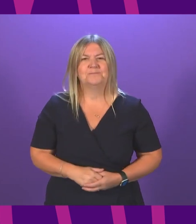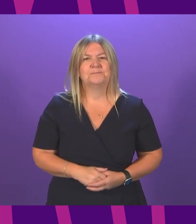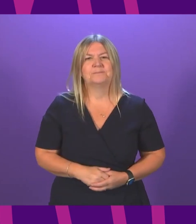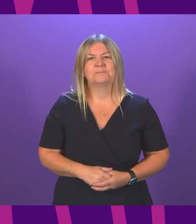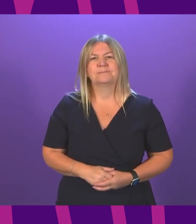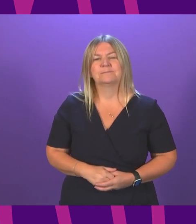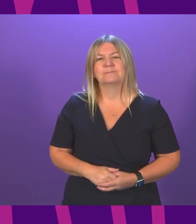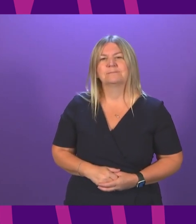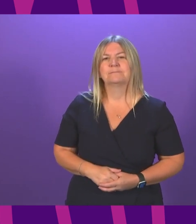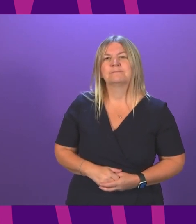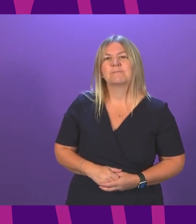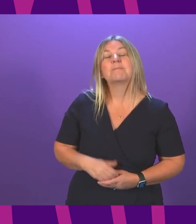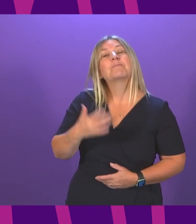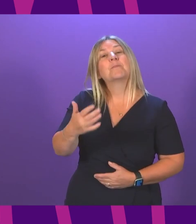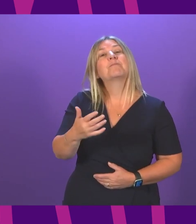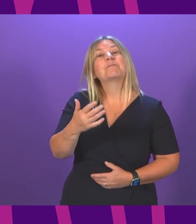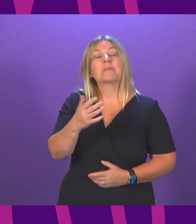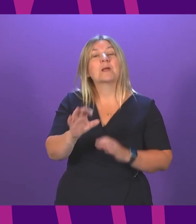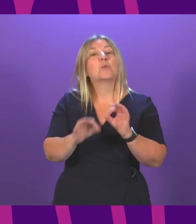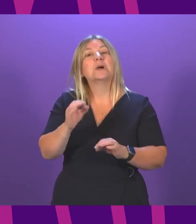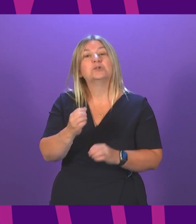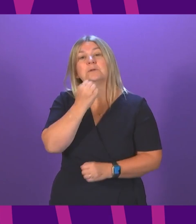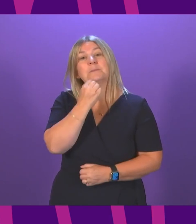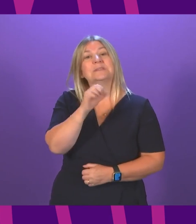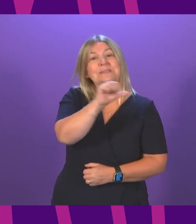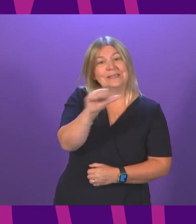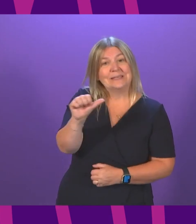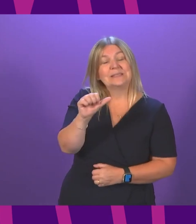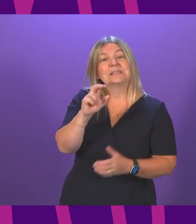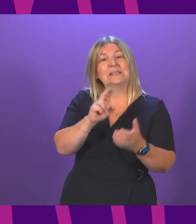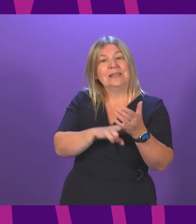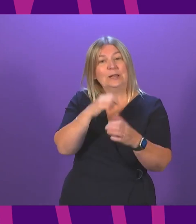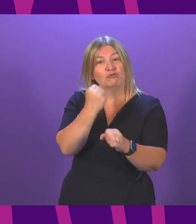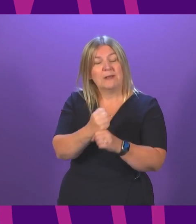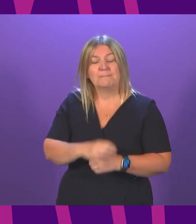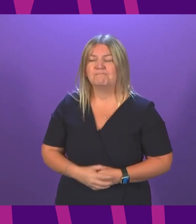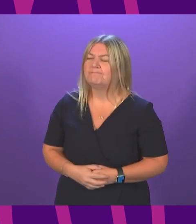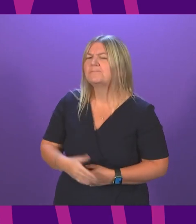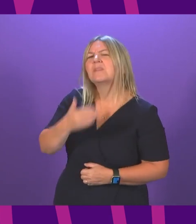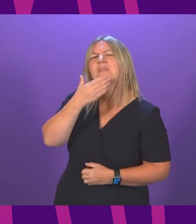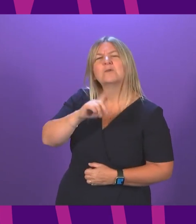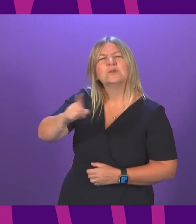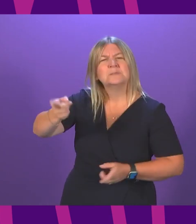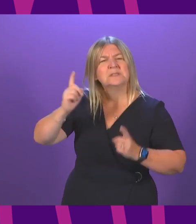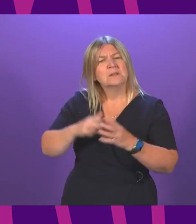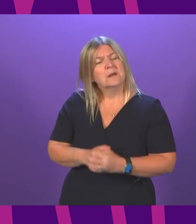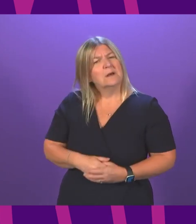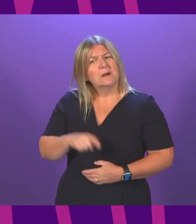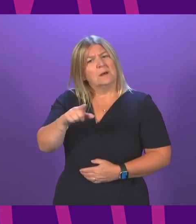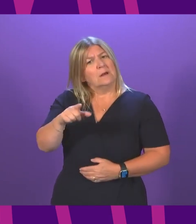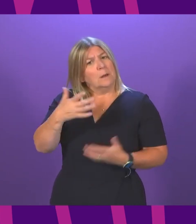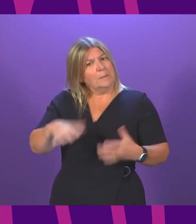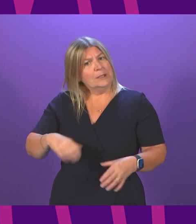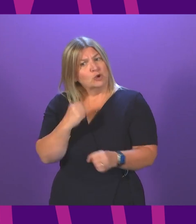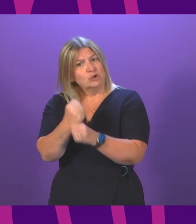that case, we'll move on to question number six from Neil Gray. Thank you, presiding officer. To ask the first minister what engagement the Scottish government